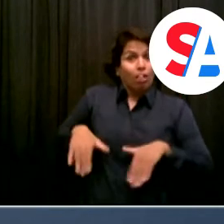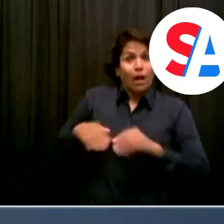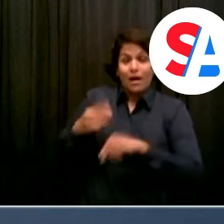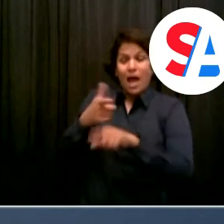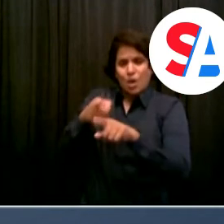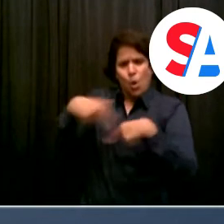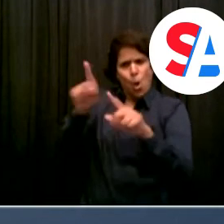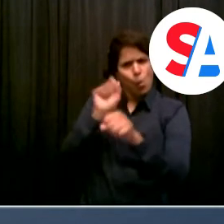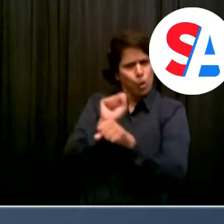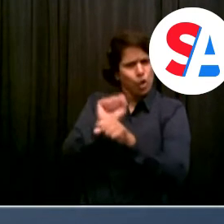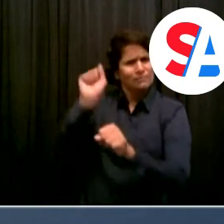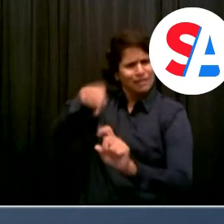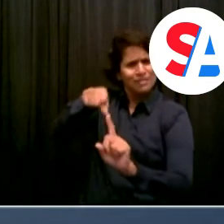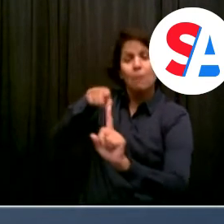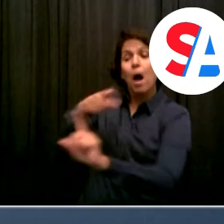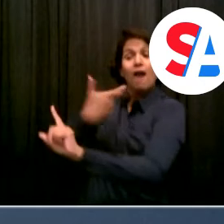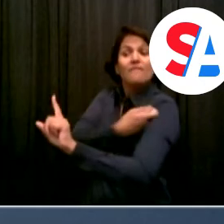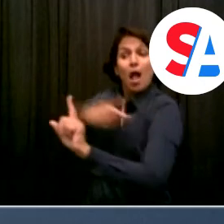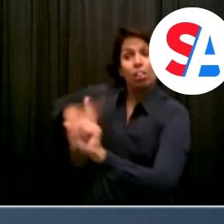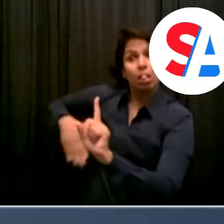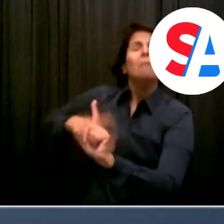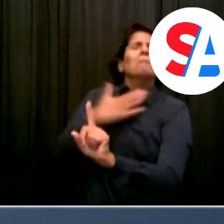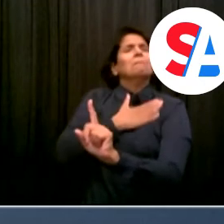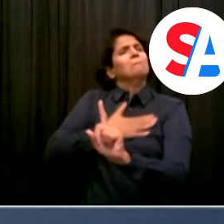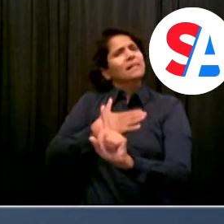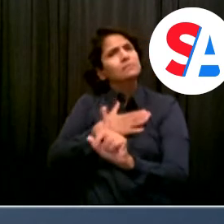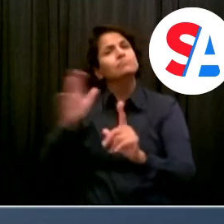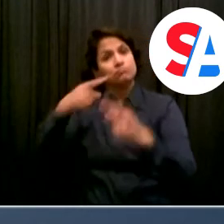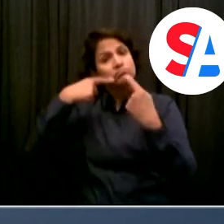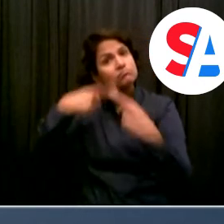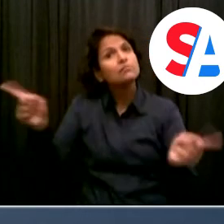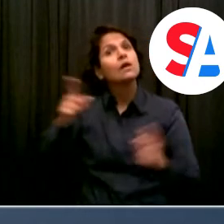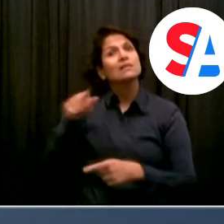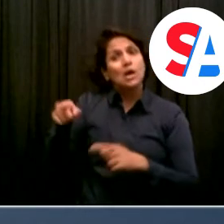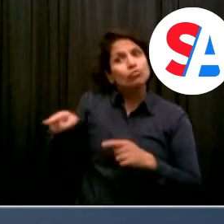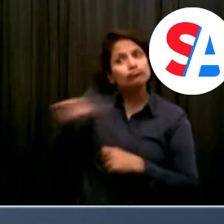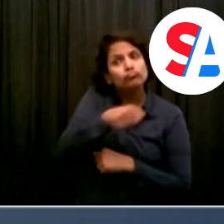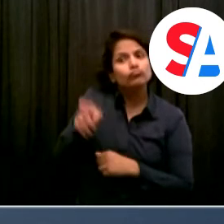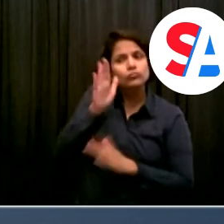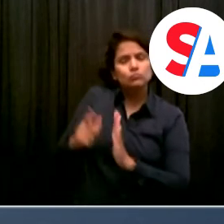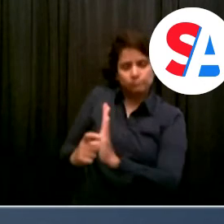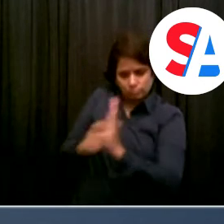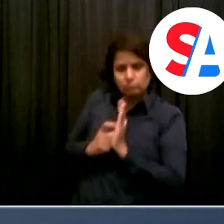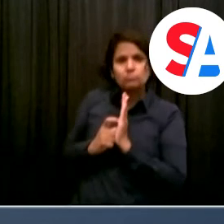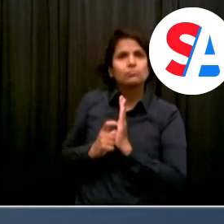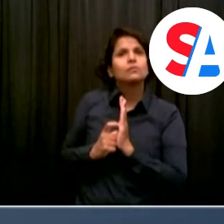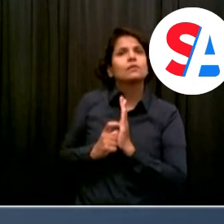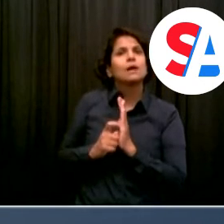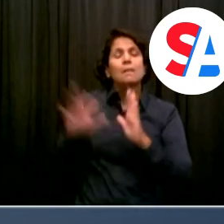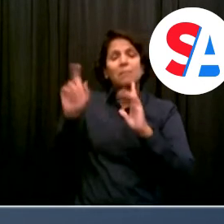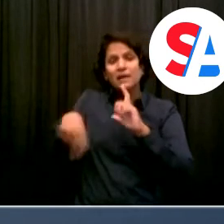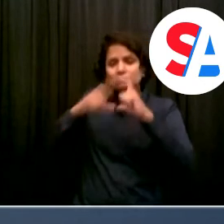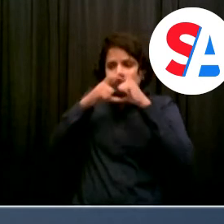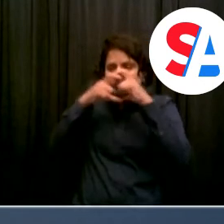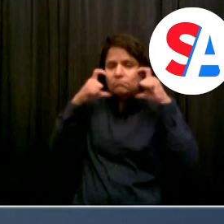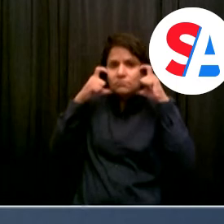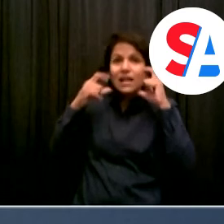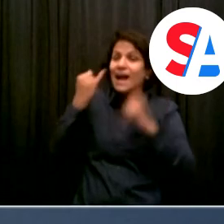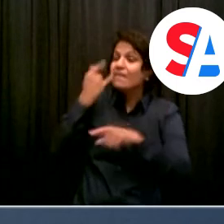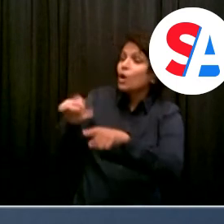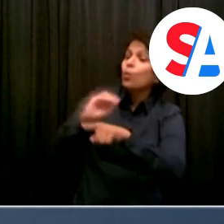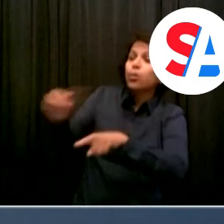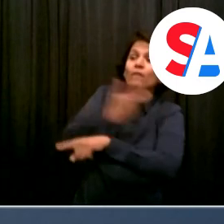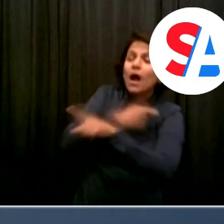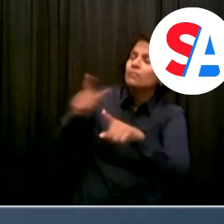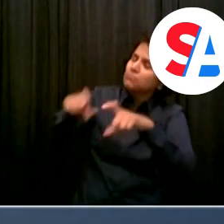if you would prefer not to, you have to immediately go get vaccinated. This is very, very clear. We